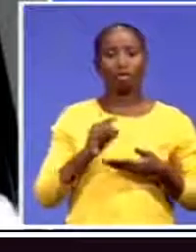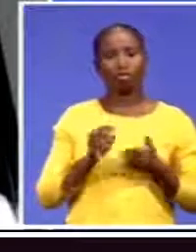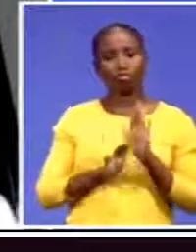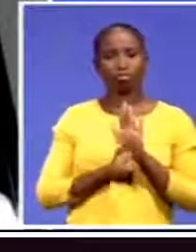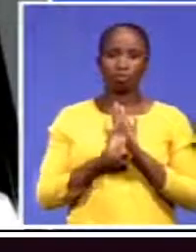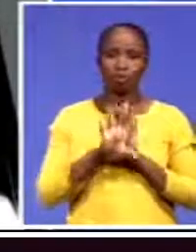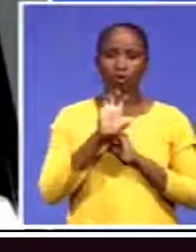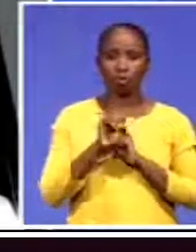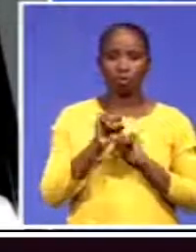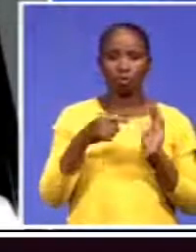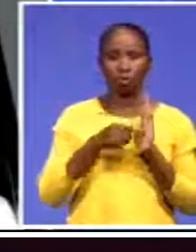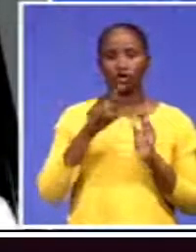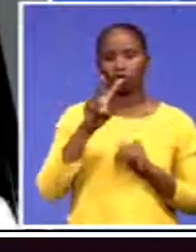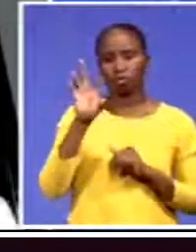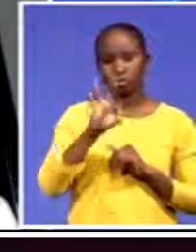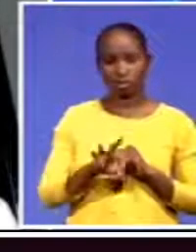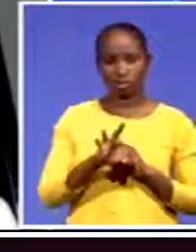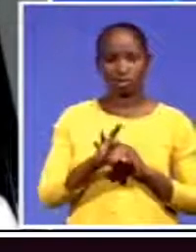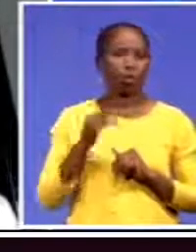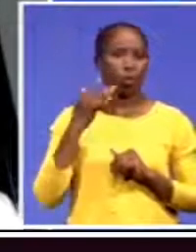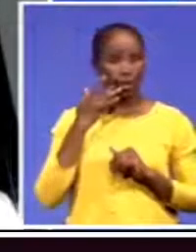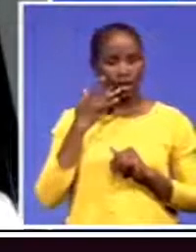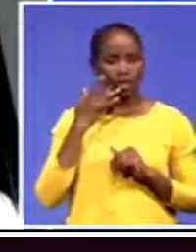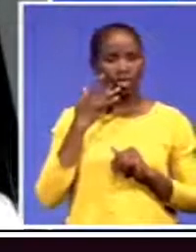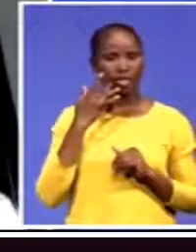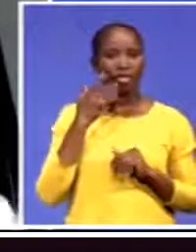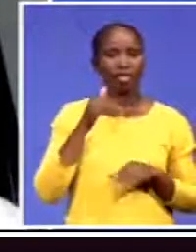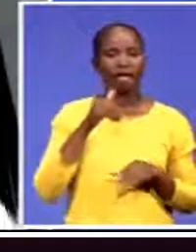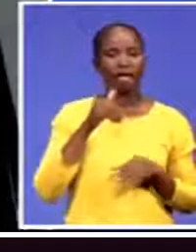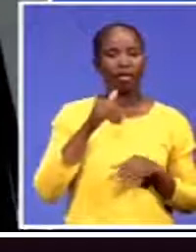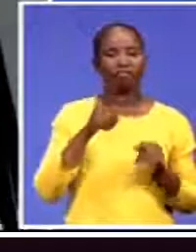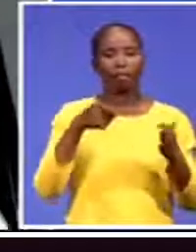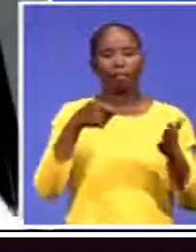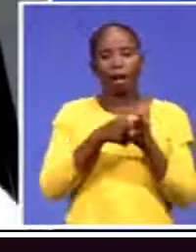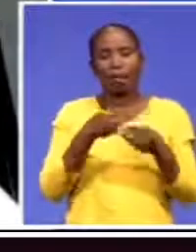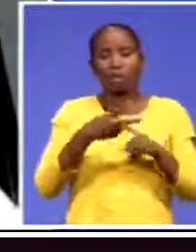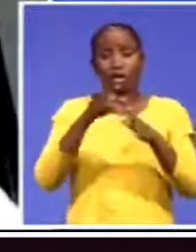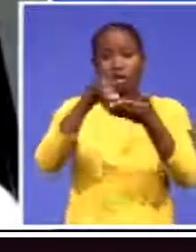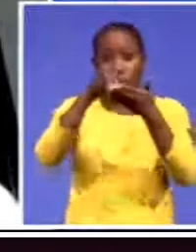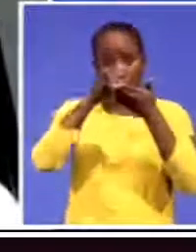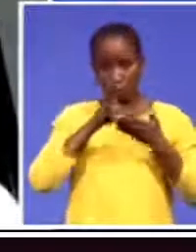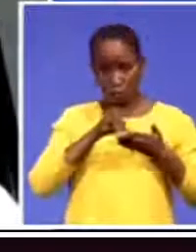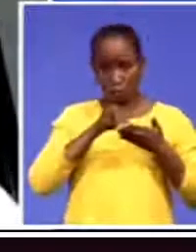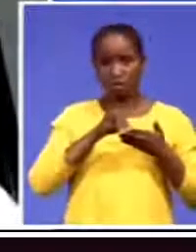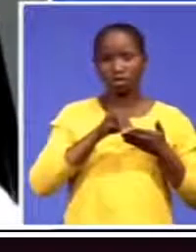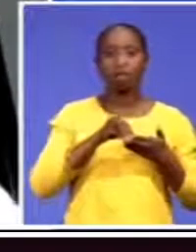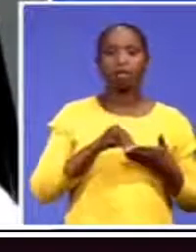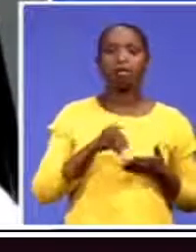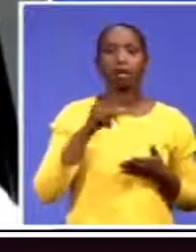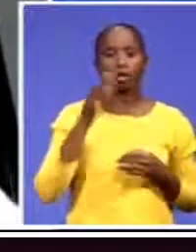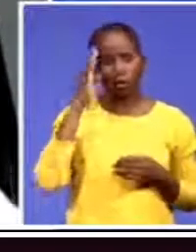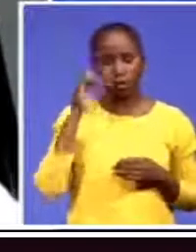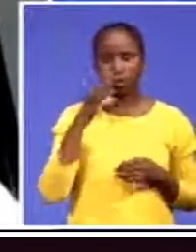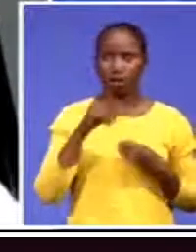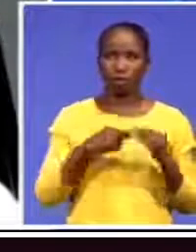once import duties and non-tariff barriers are eliminated. And we know that it's covering about a $3.4 trillion market.